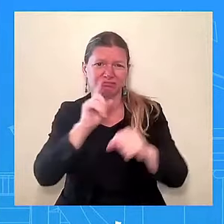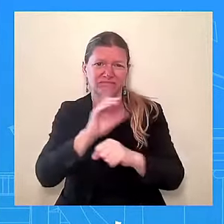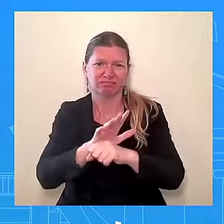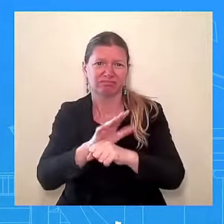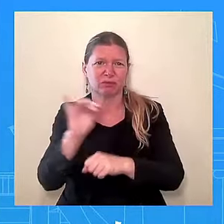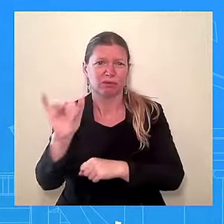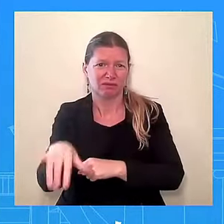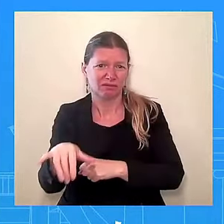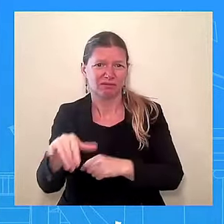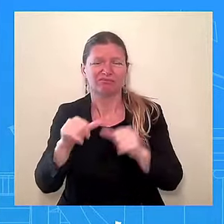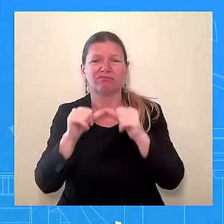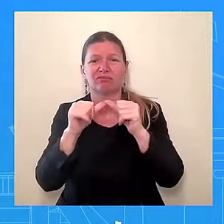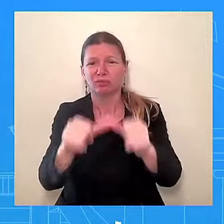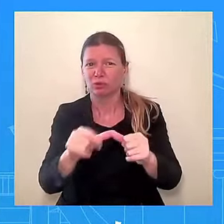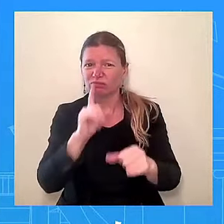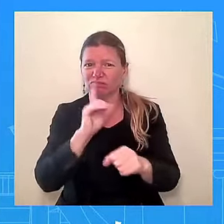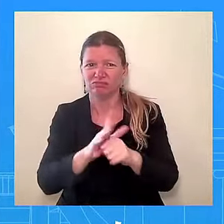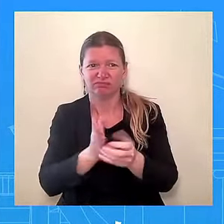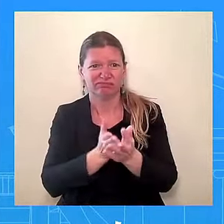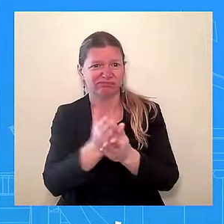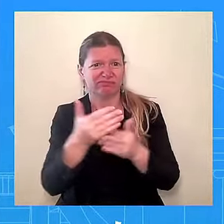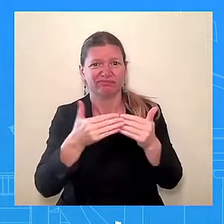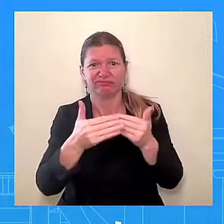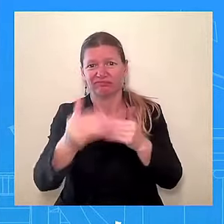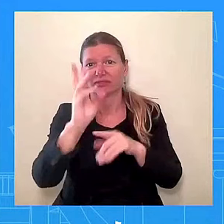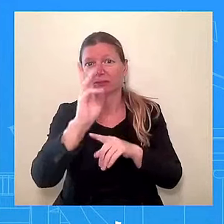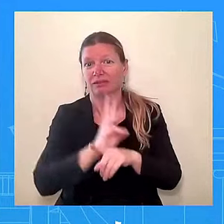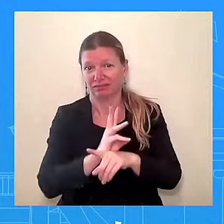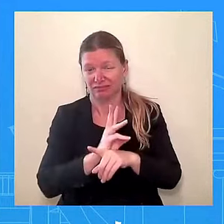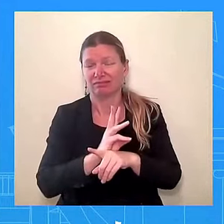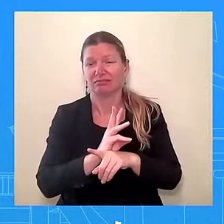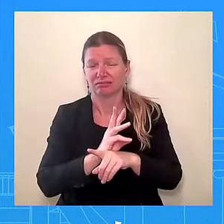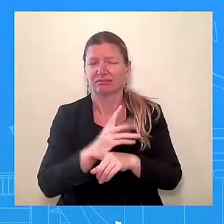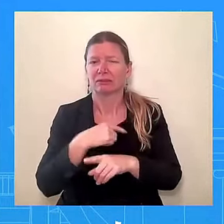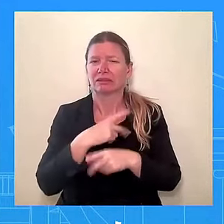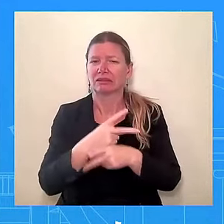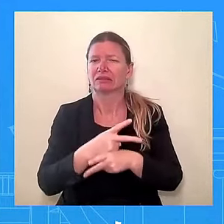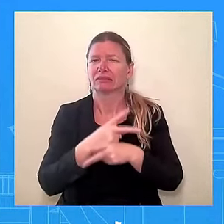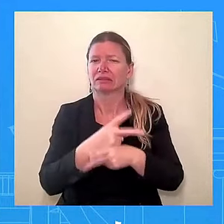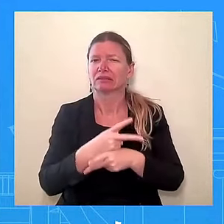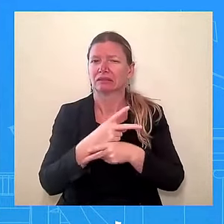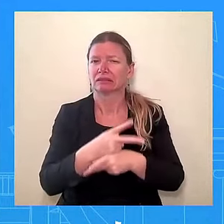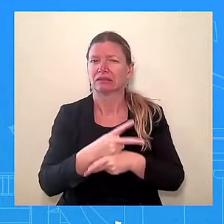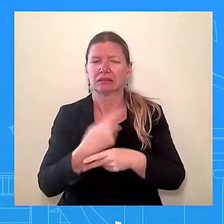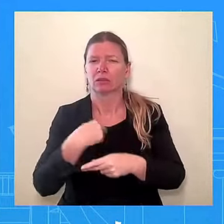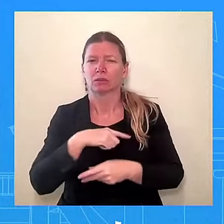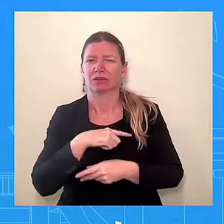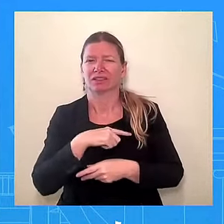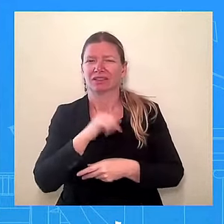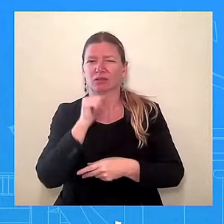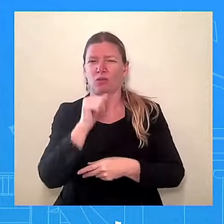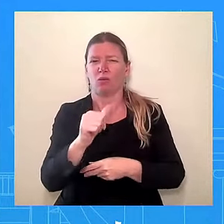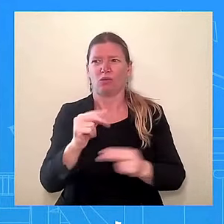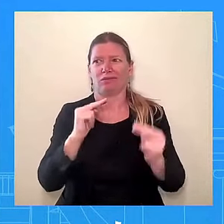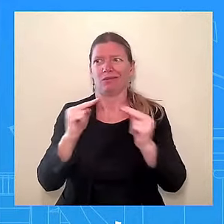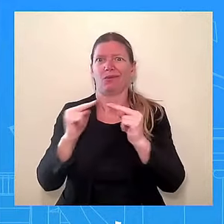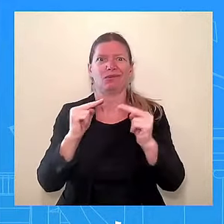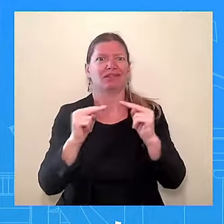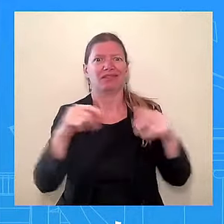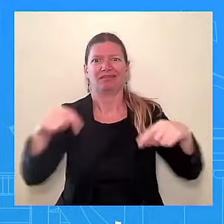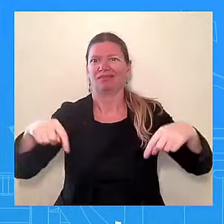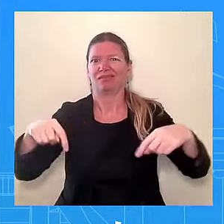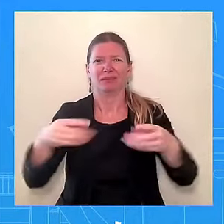six months. We are careful here. We do not negotiate in public. We cannot negotiate in public because we want to make sure